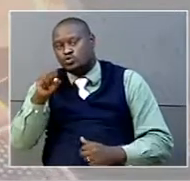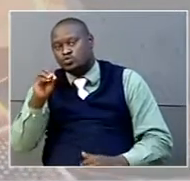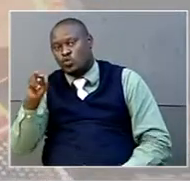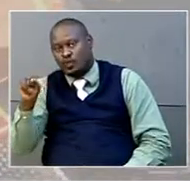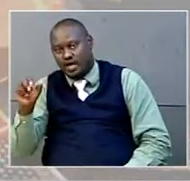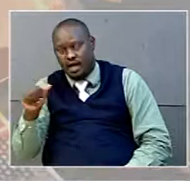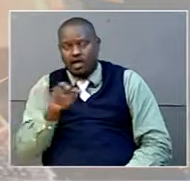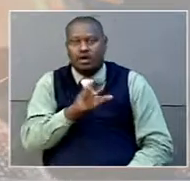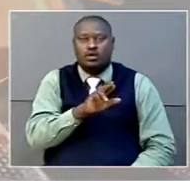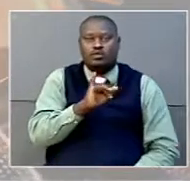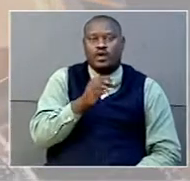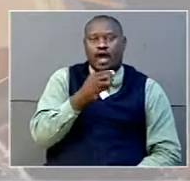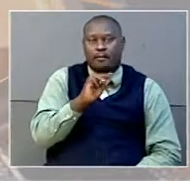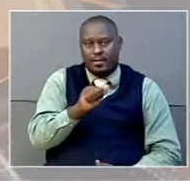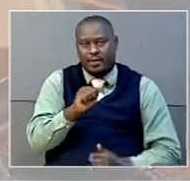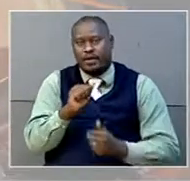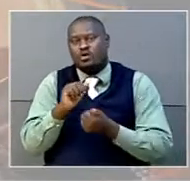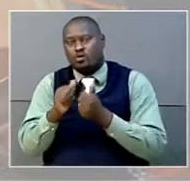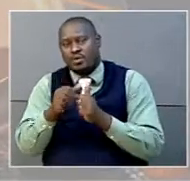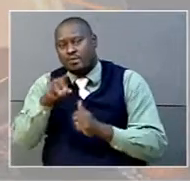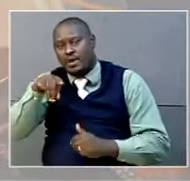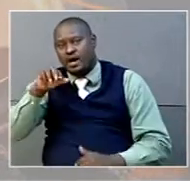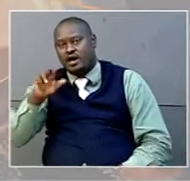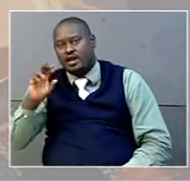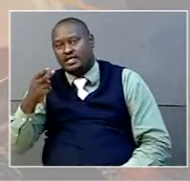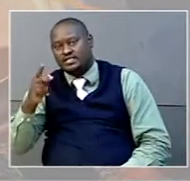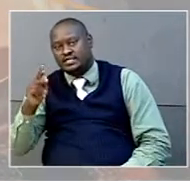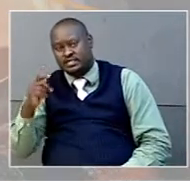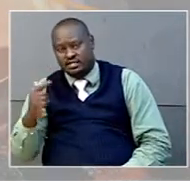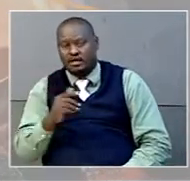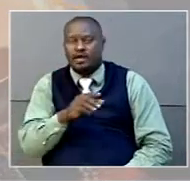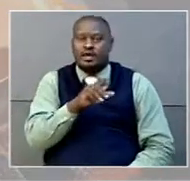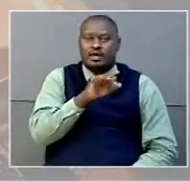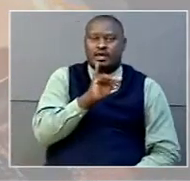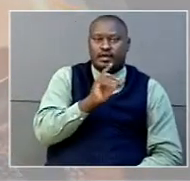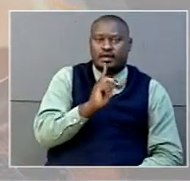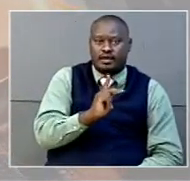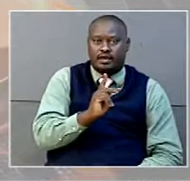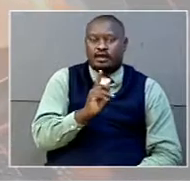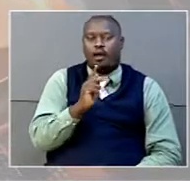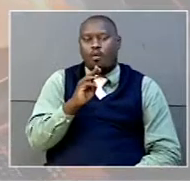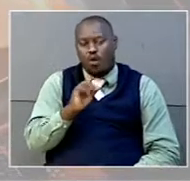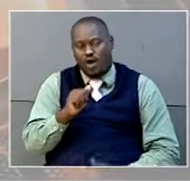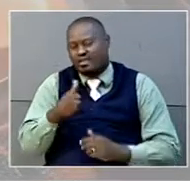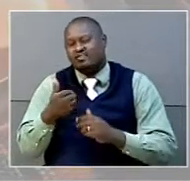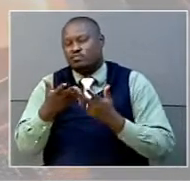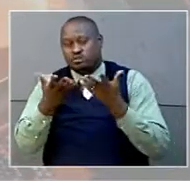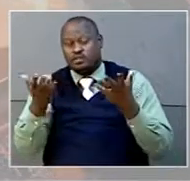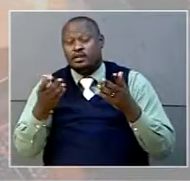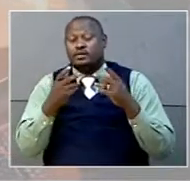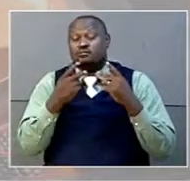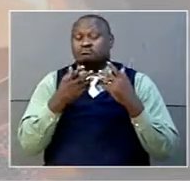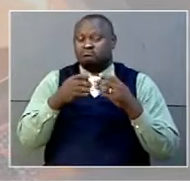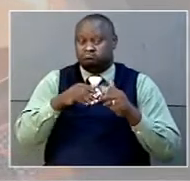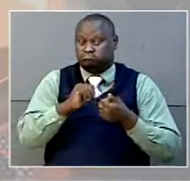Reham play Parakeets while Elephants battle out Yik Kavoa. KCPG lead the league table with 15